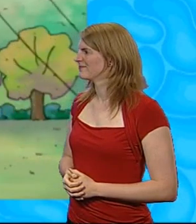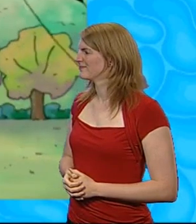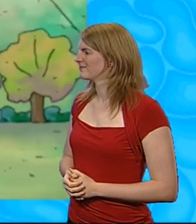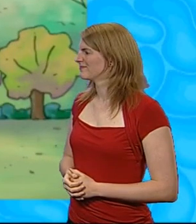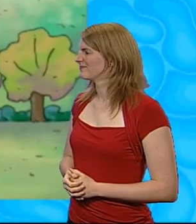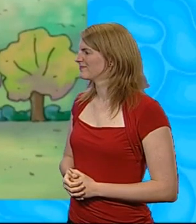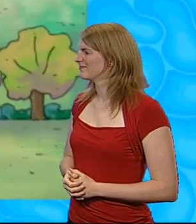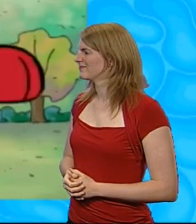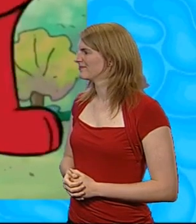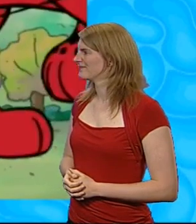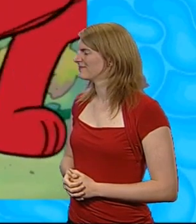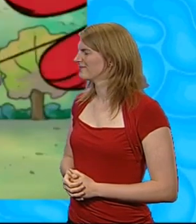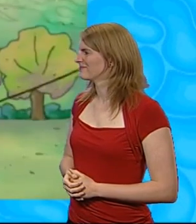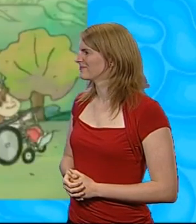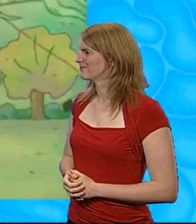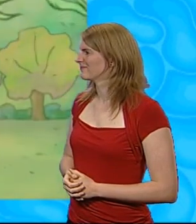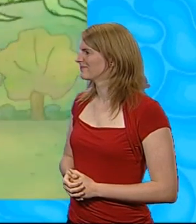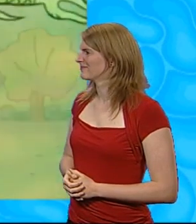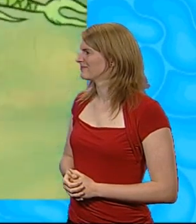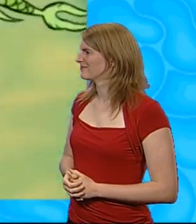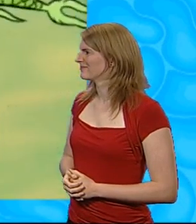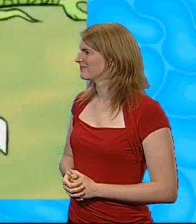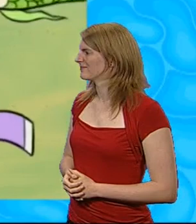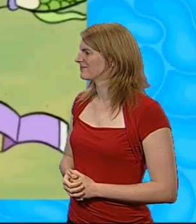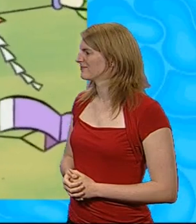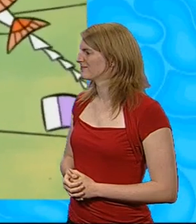Hooray! Hooray! Hooray! Hooray!